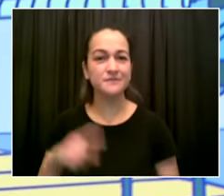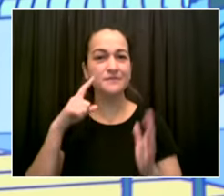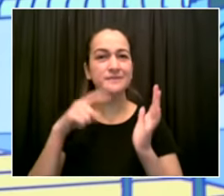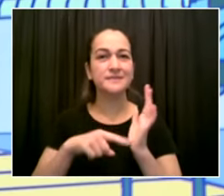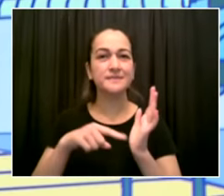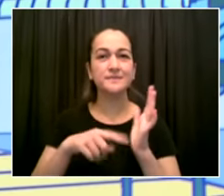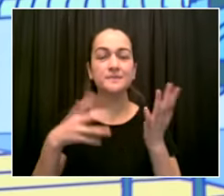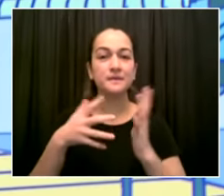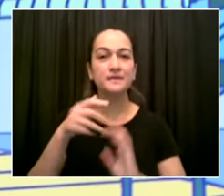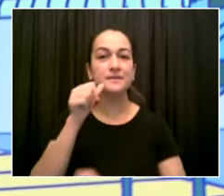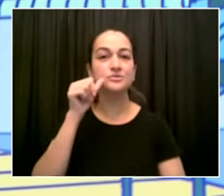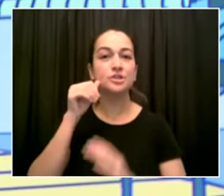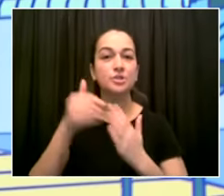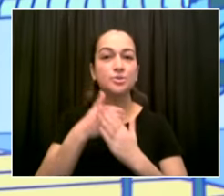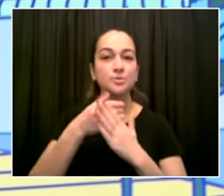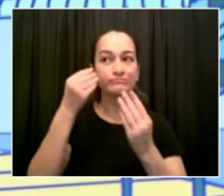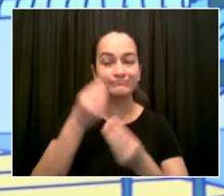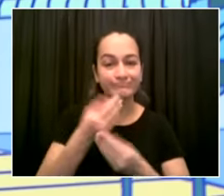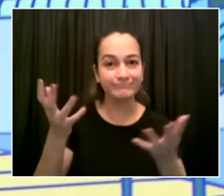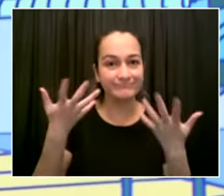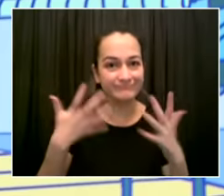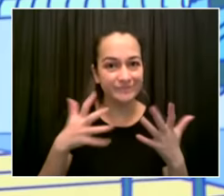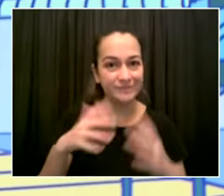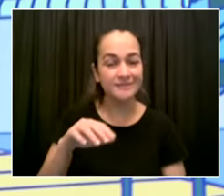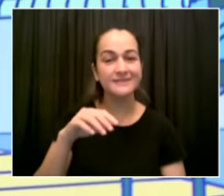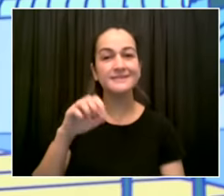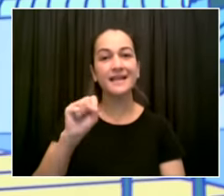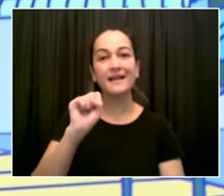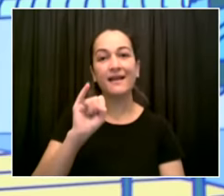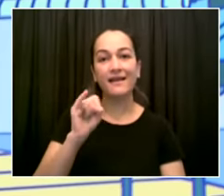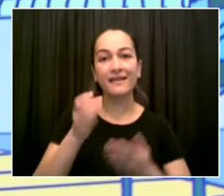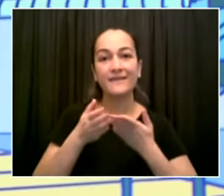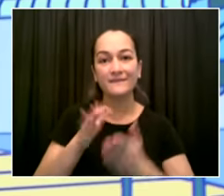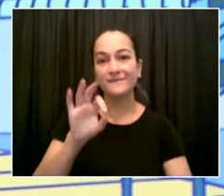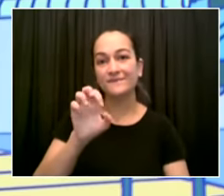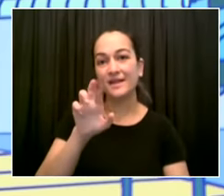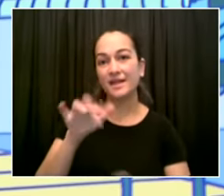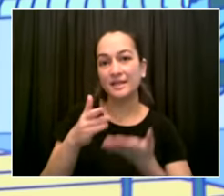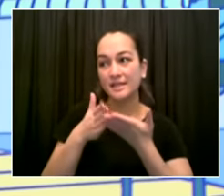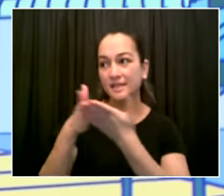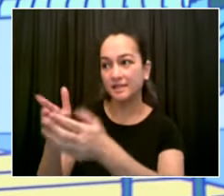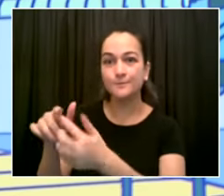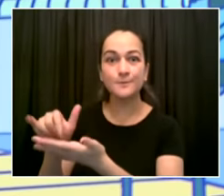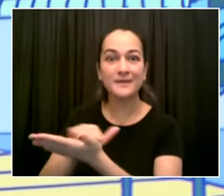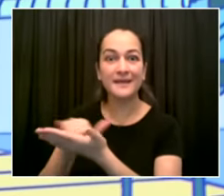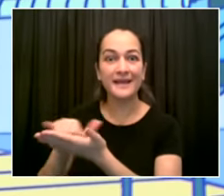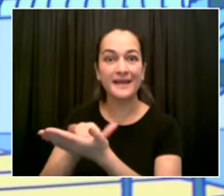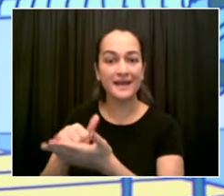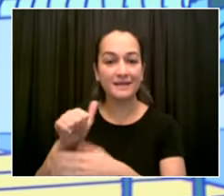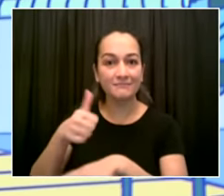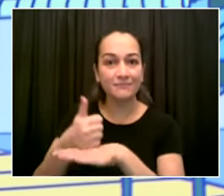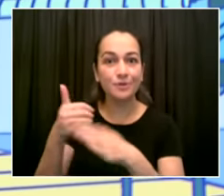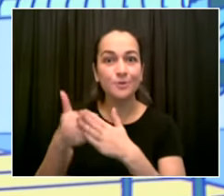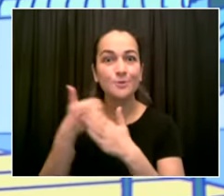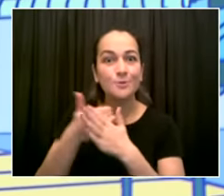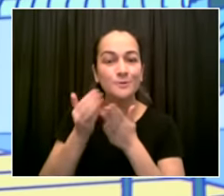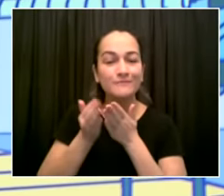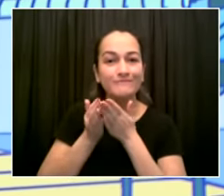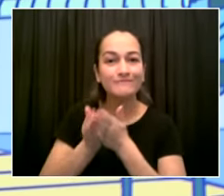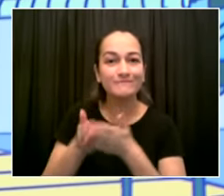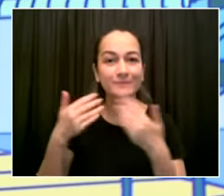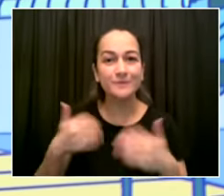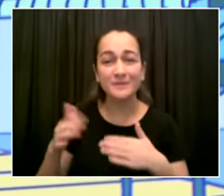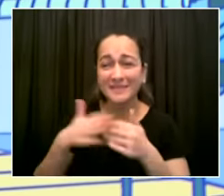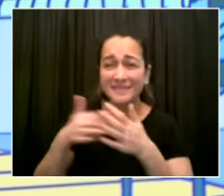side of manhattan and someone said to me you know what's amazing in the middle of covid new things keep happening new things keep getting built new things keep getting announced